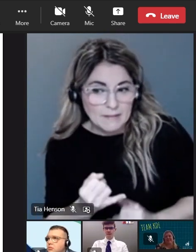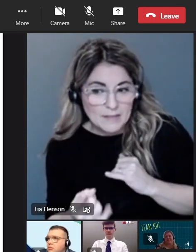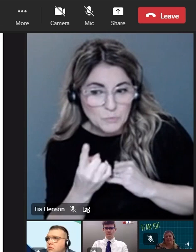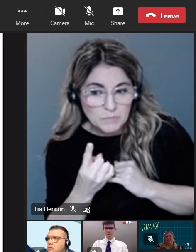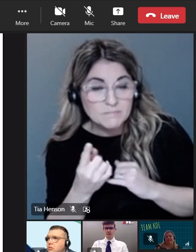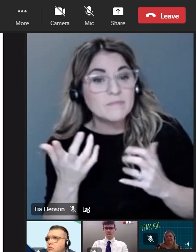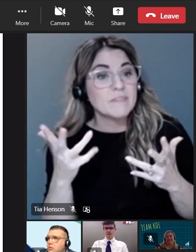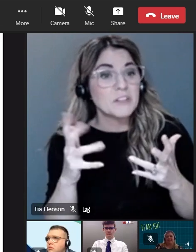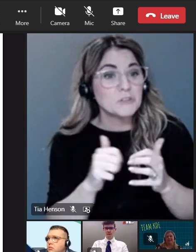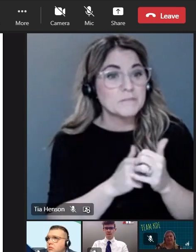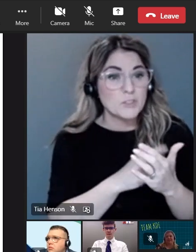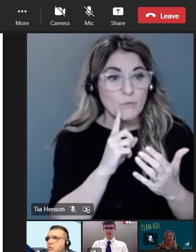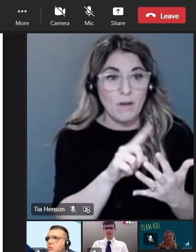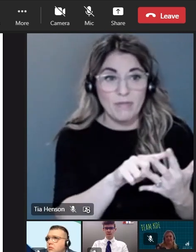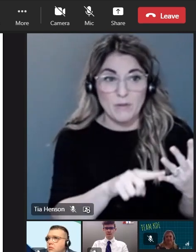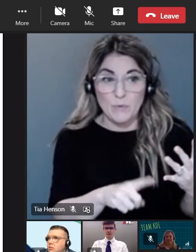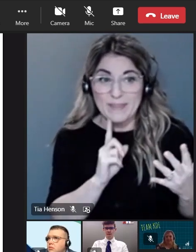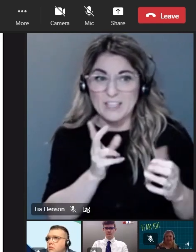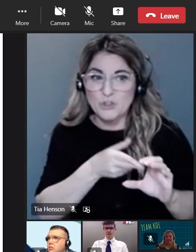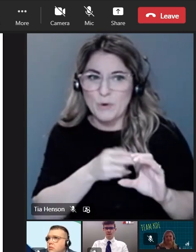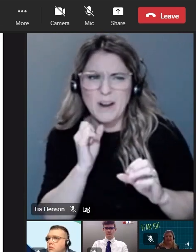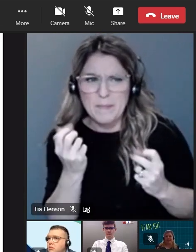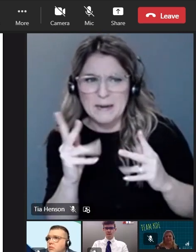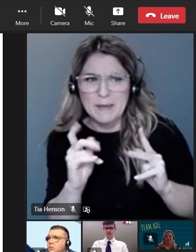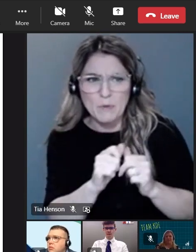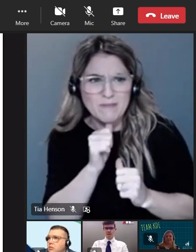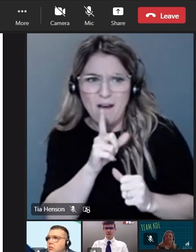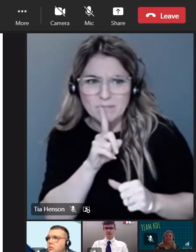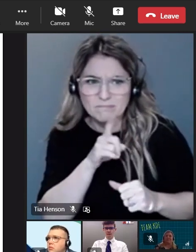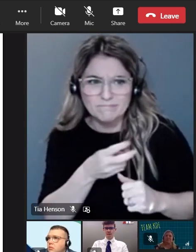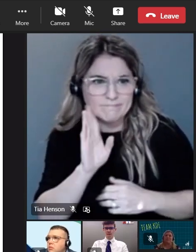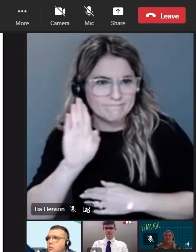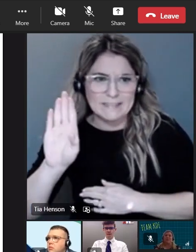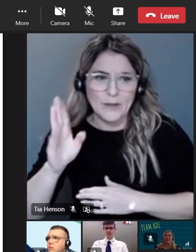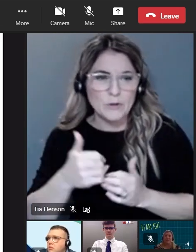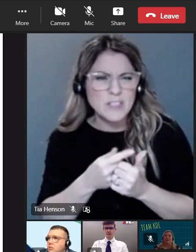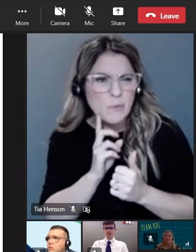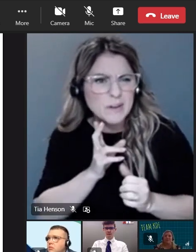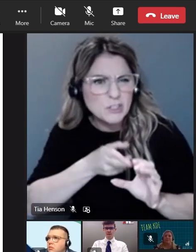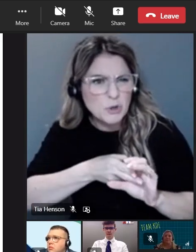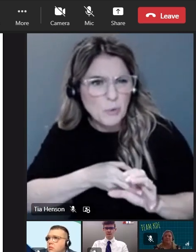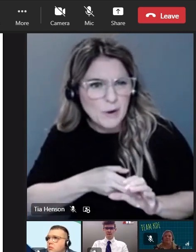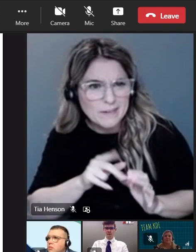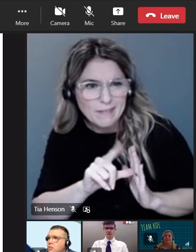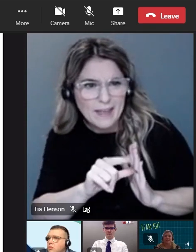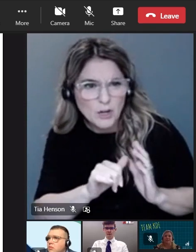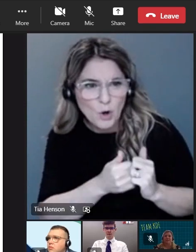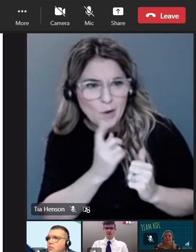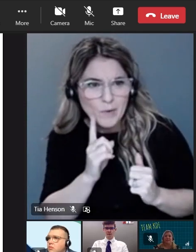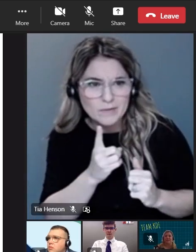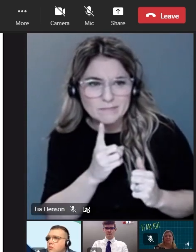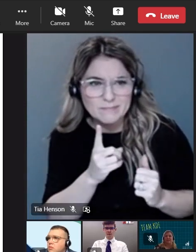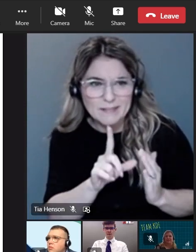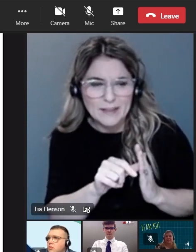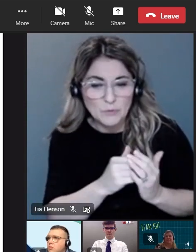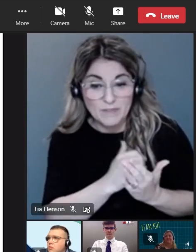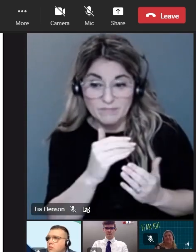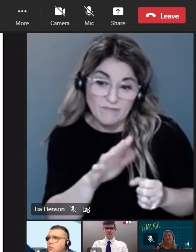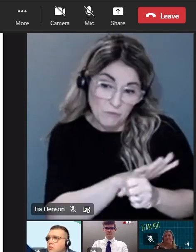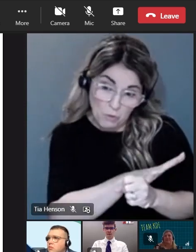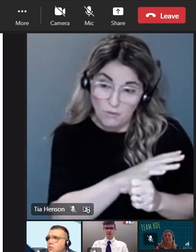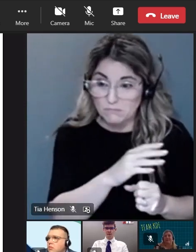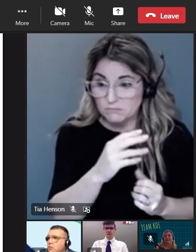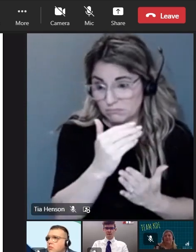All right. So, if the other ones come on and after I've called roll, I'll go back and check, but we have a full roll and a full